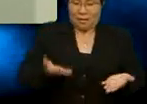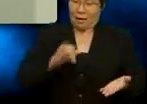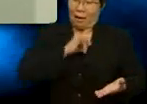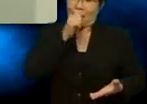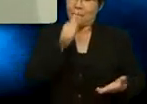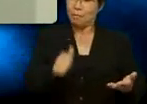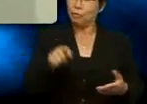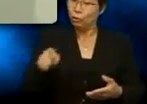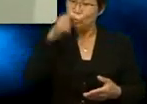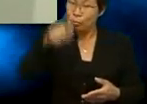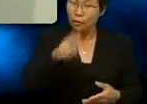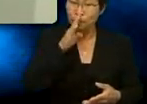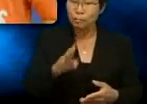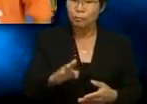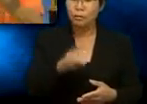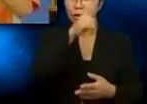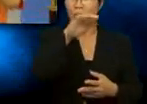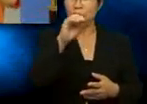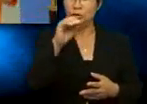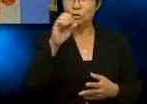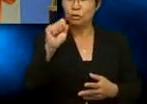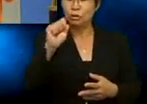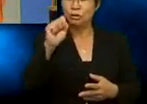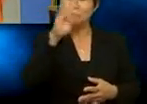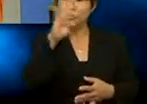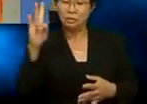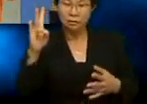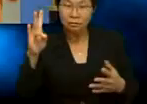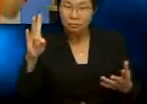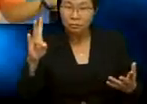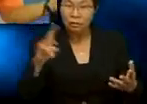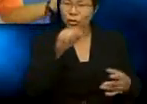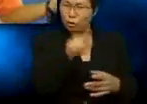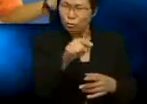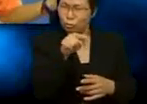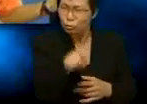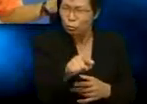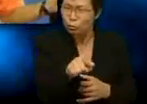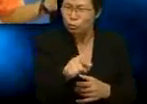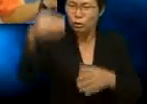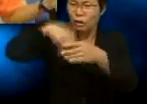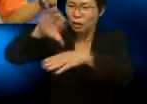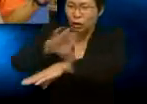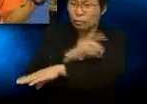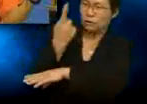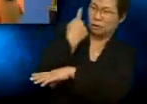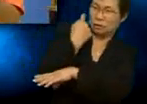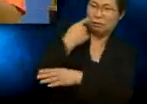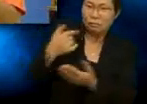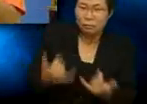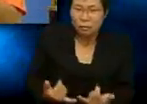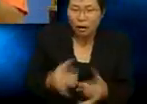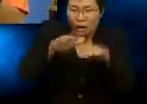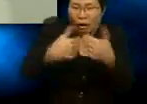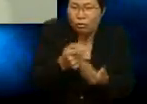must be Axios 77. B-b-b-b. You... In the computer just now. How you get